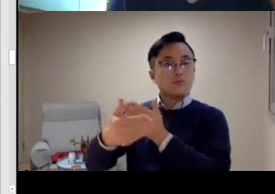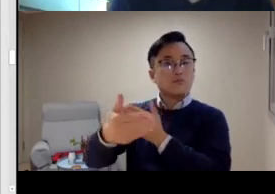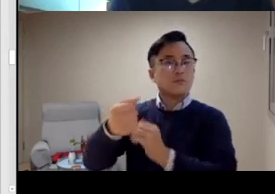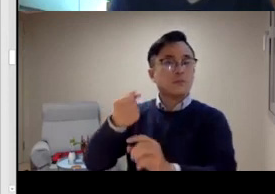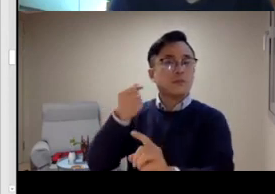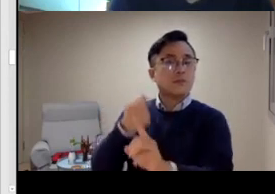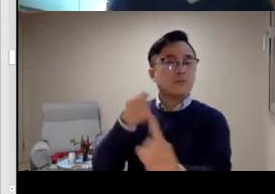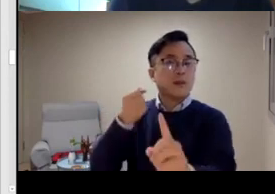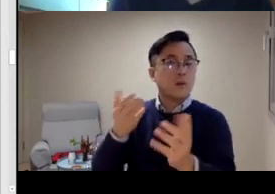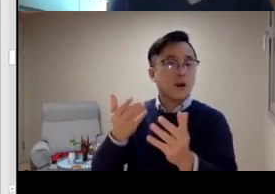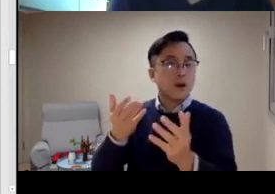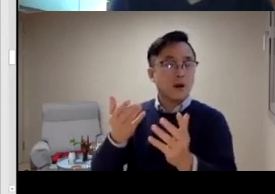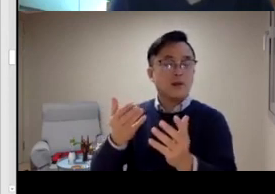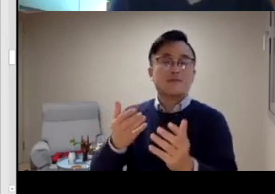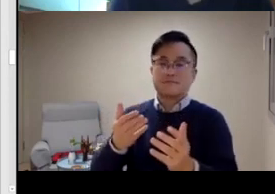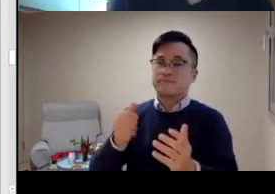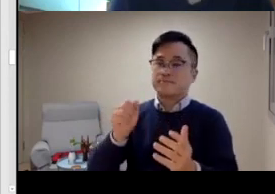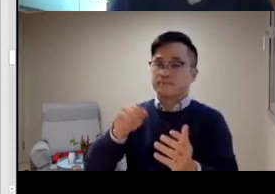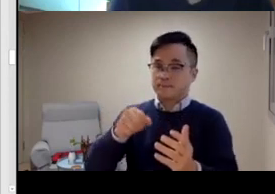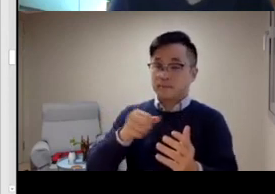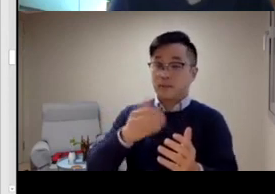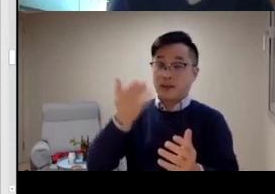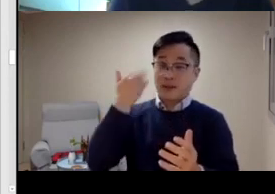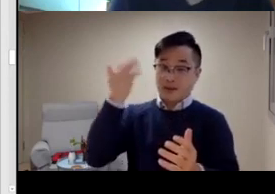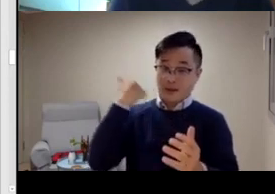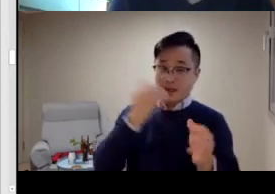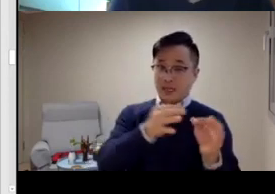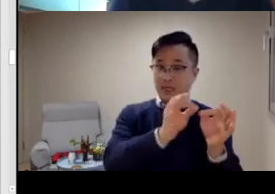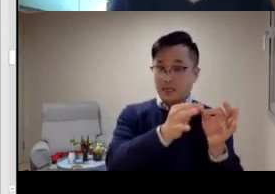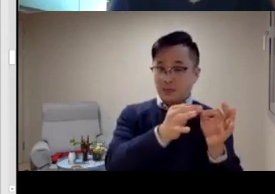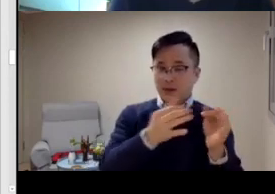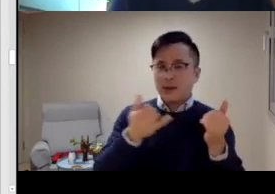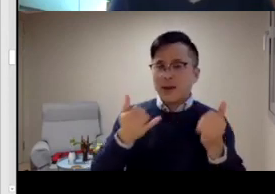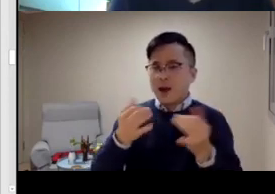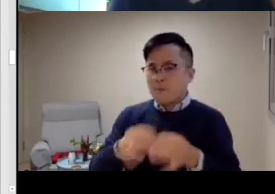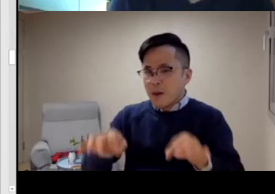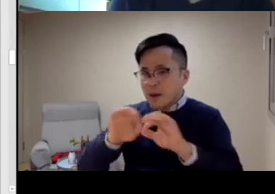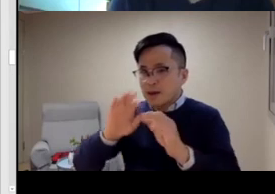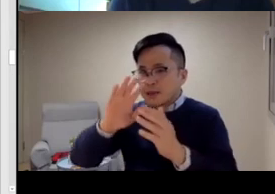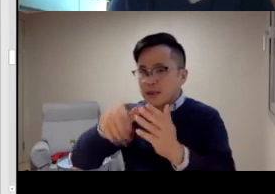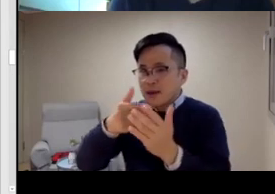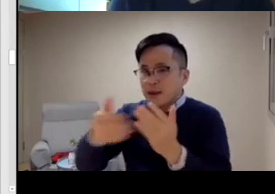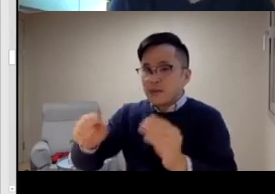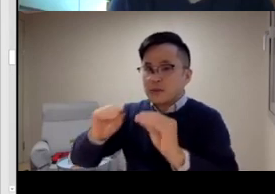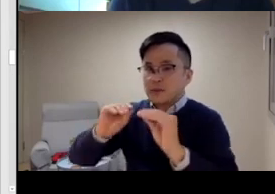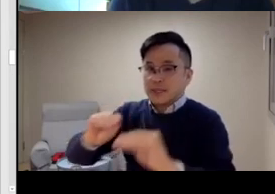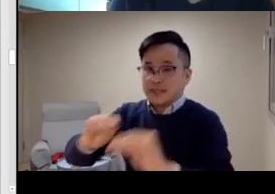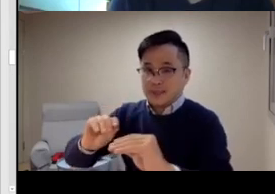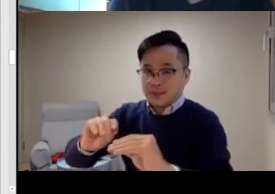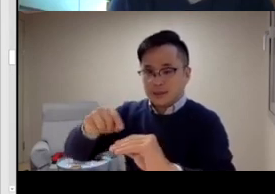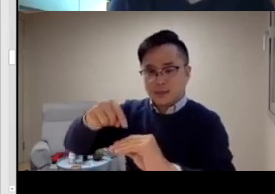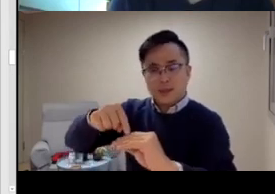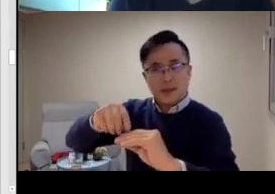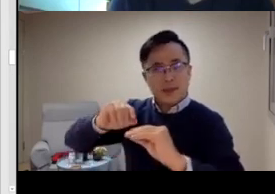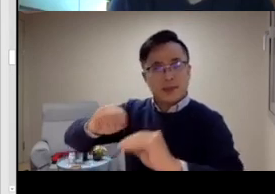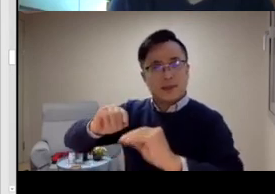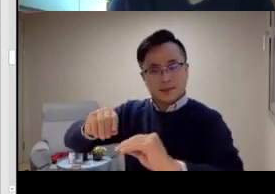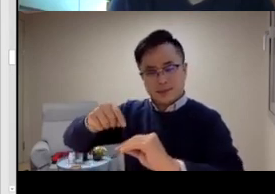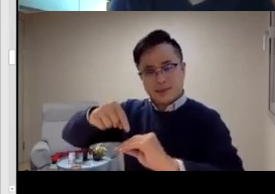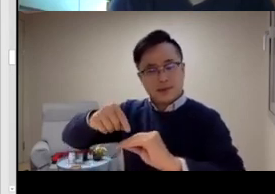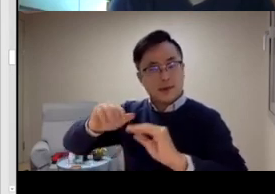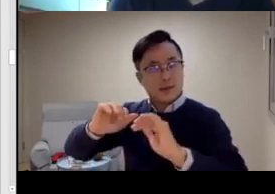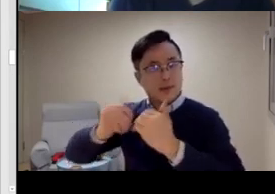So we've passed the Korean Sign Language Law. And now the emphasis, they've been